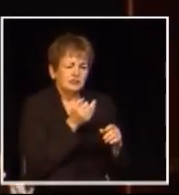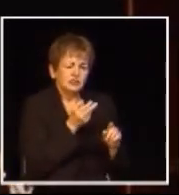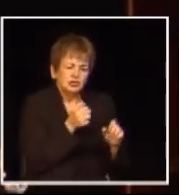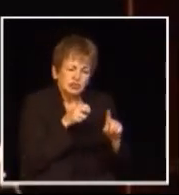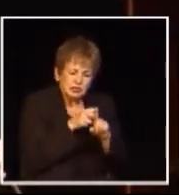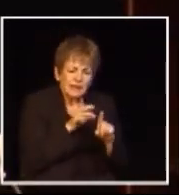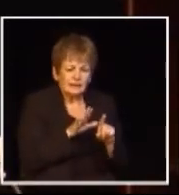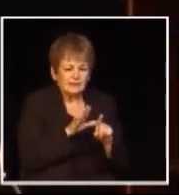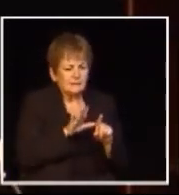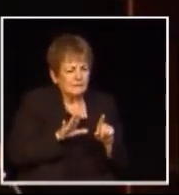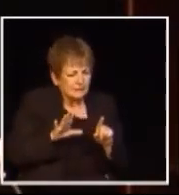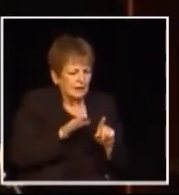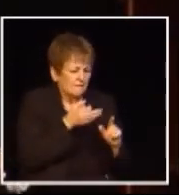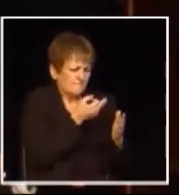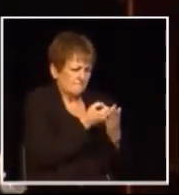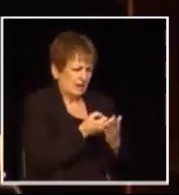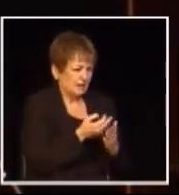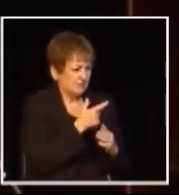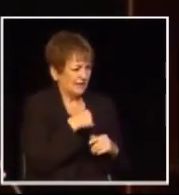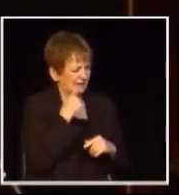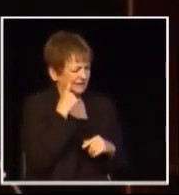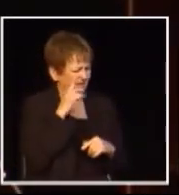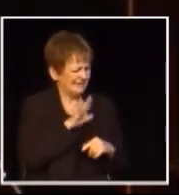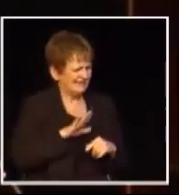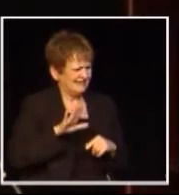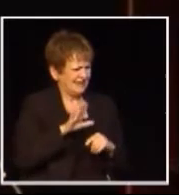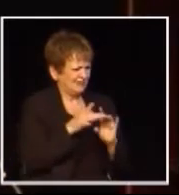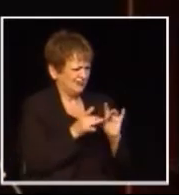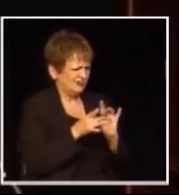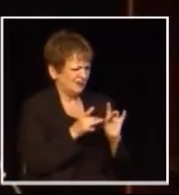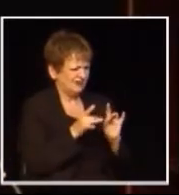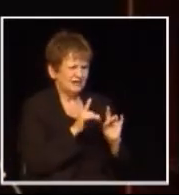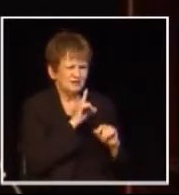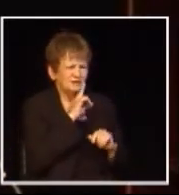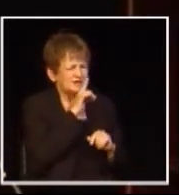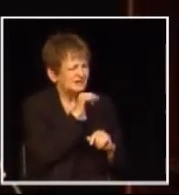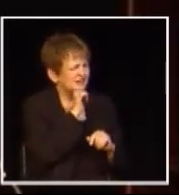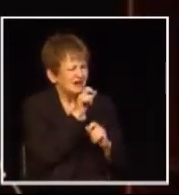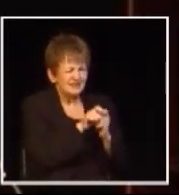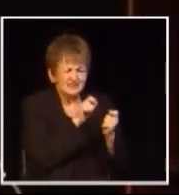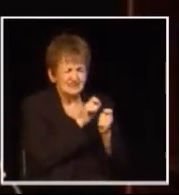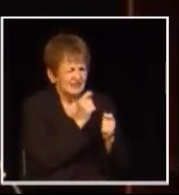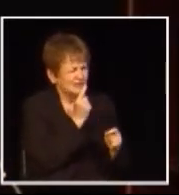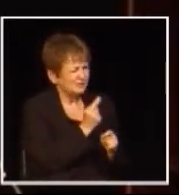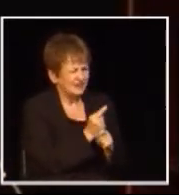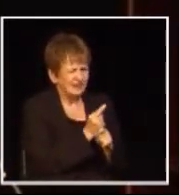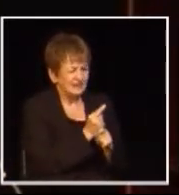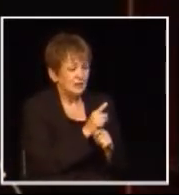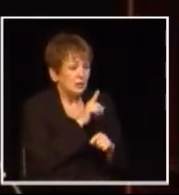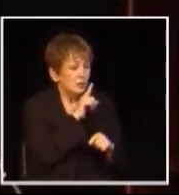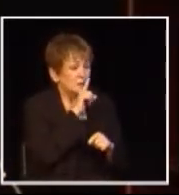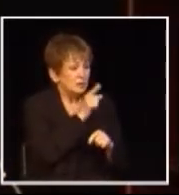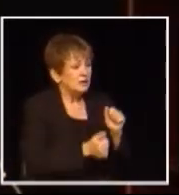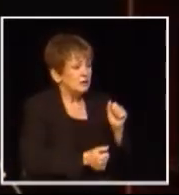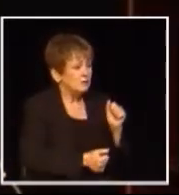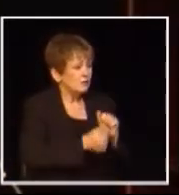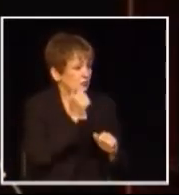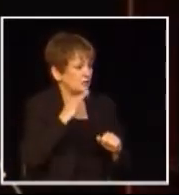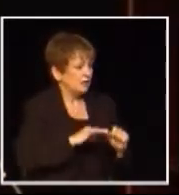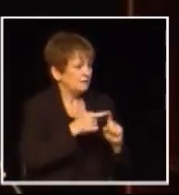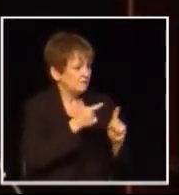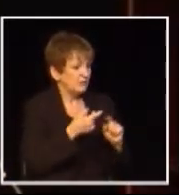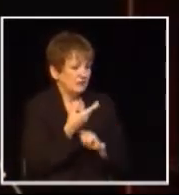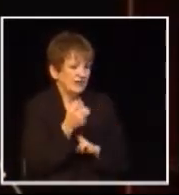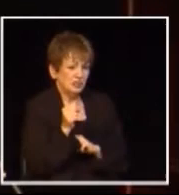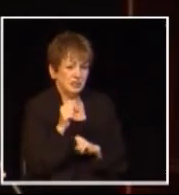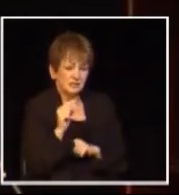all we really have to say about that please fact check what they're saying because you know I think there's a lot of inaccuracies there so it's the lower income people that